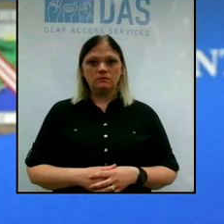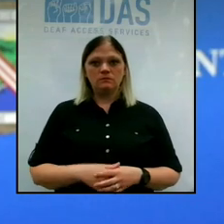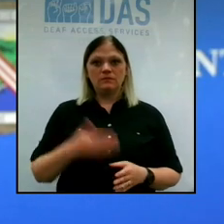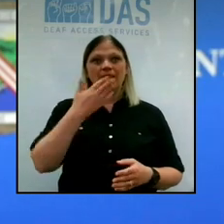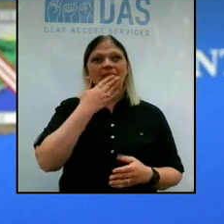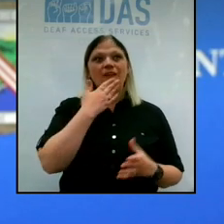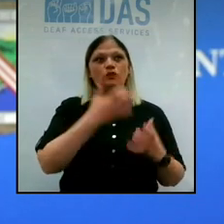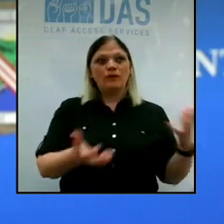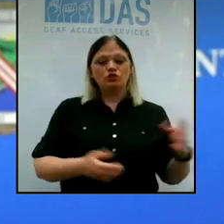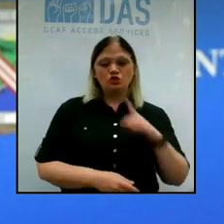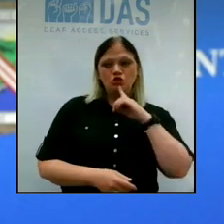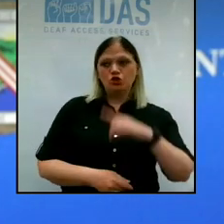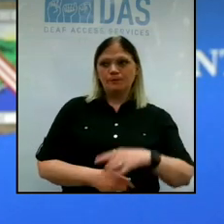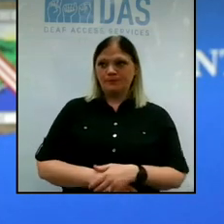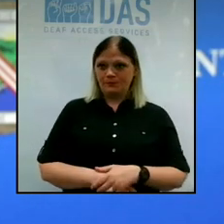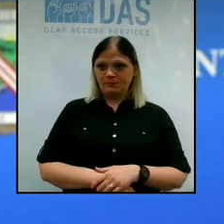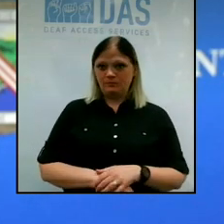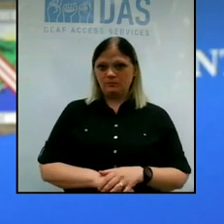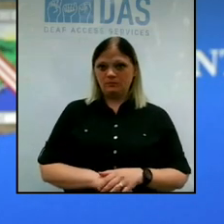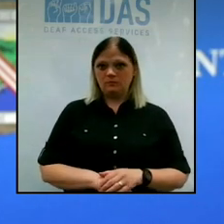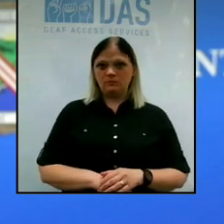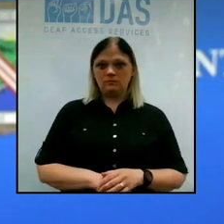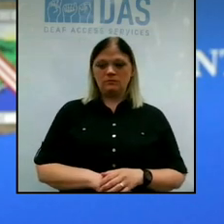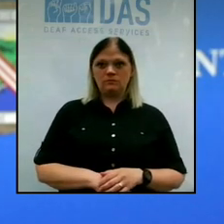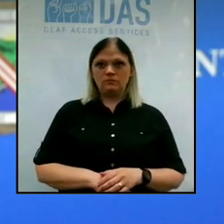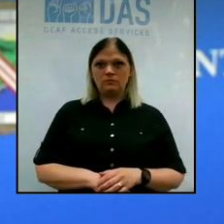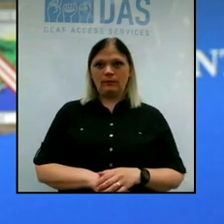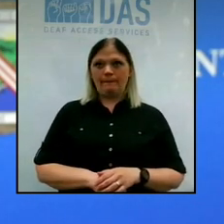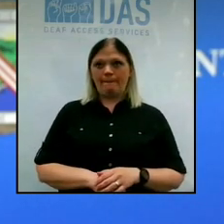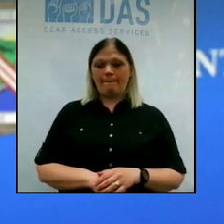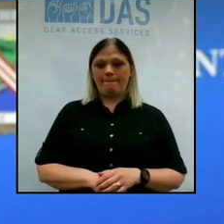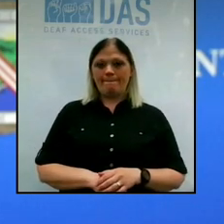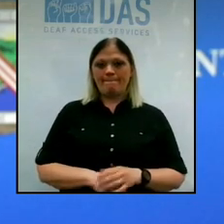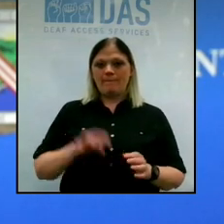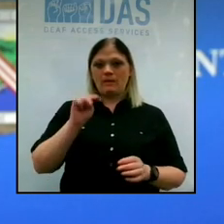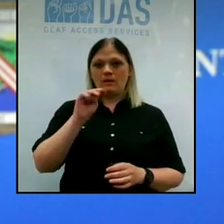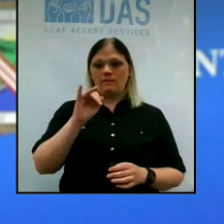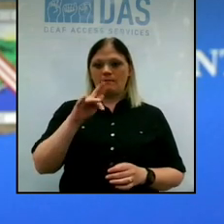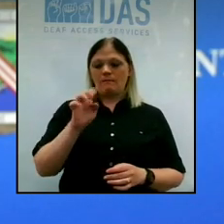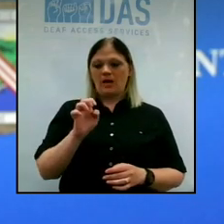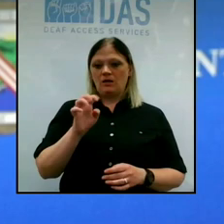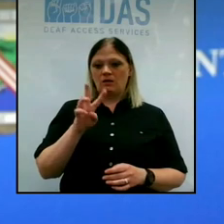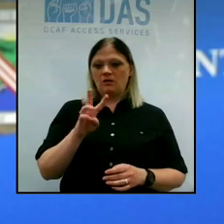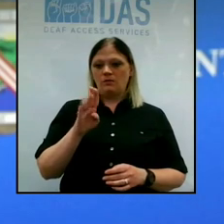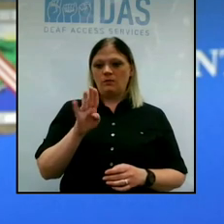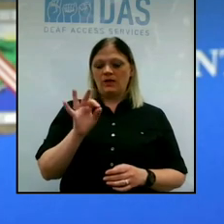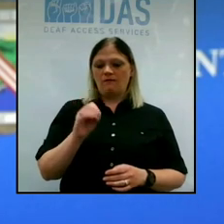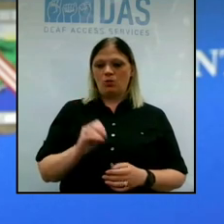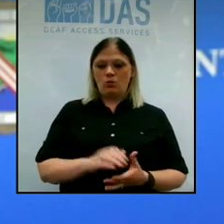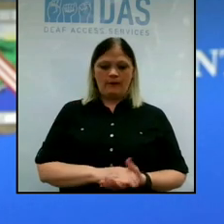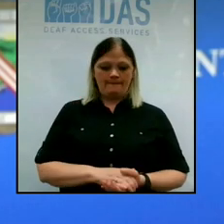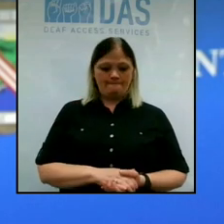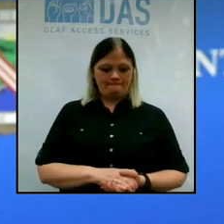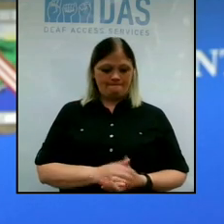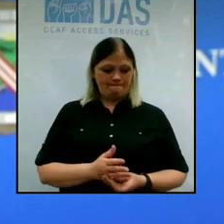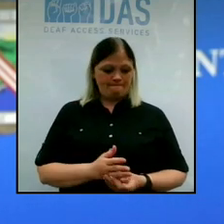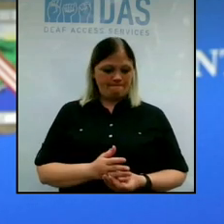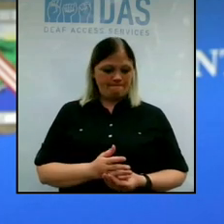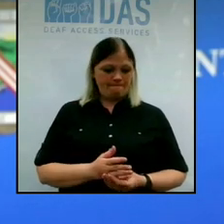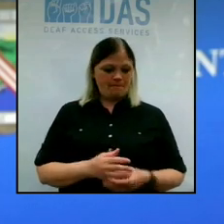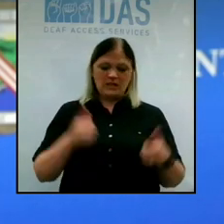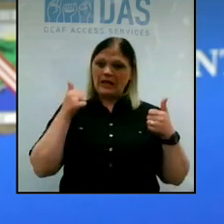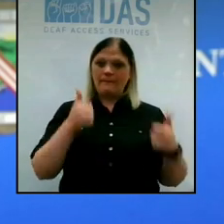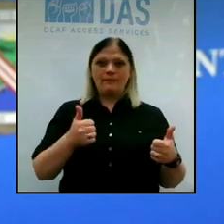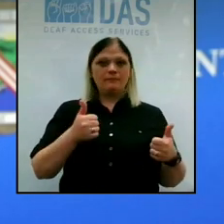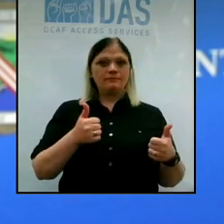Thank you so much. Sure. And next question from Mike at WBFO or Michael. I'm good.